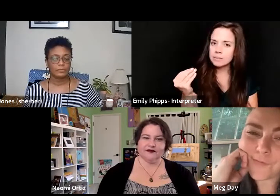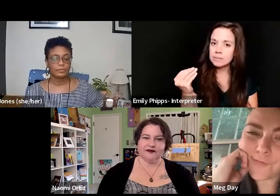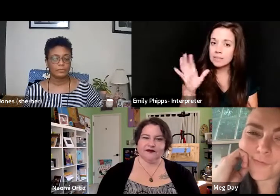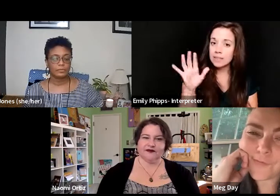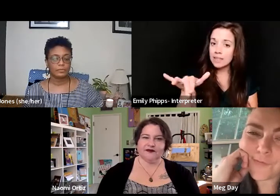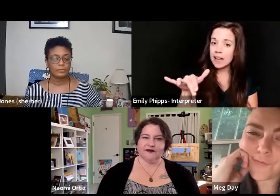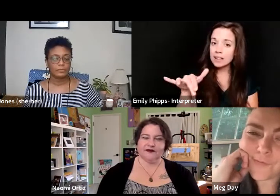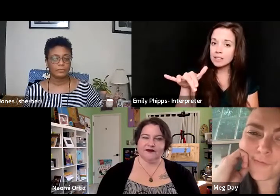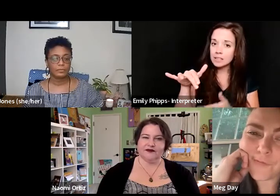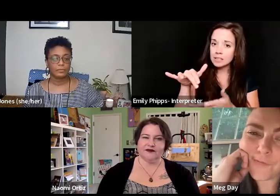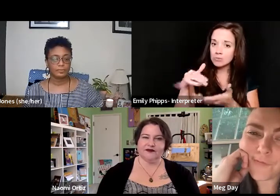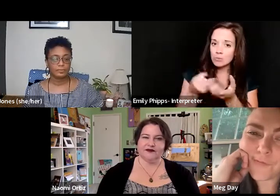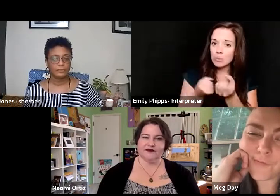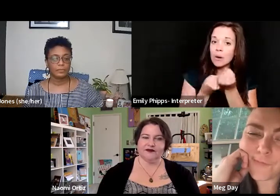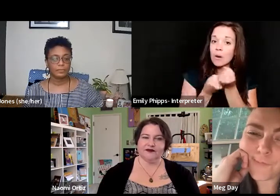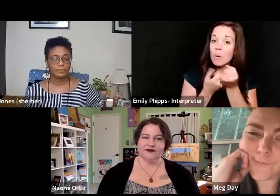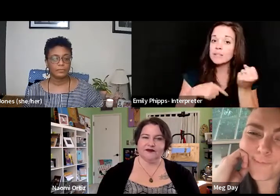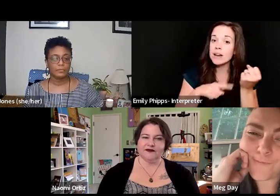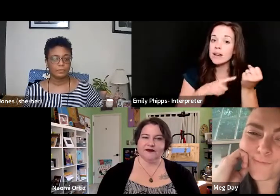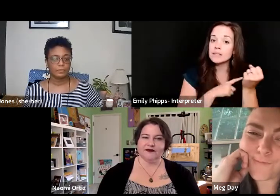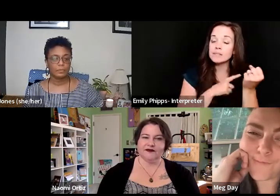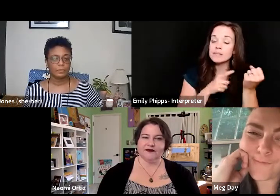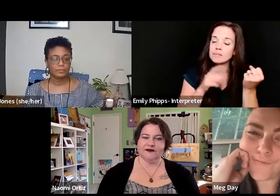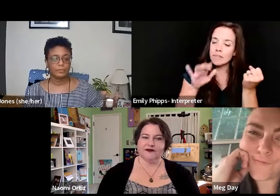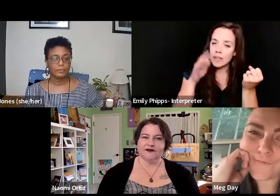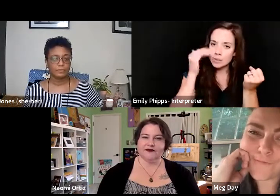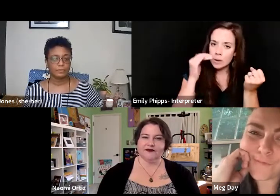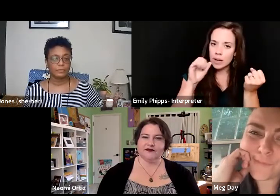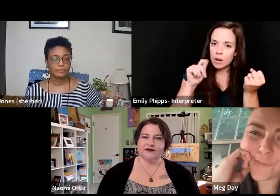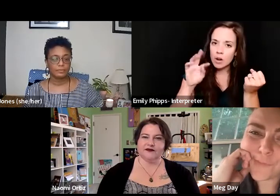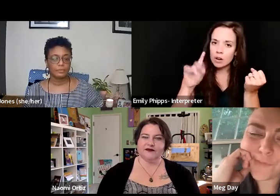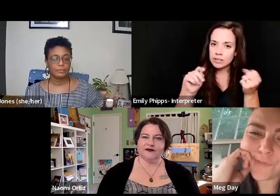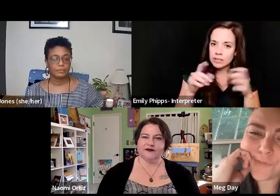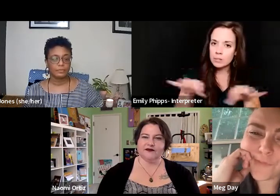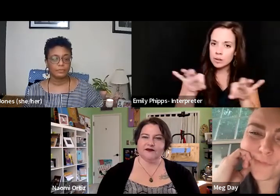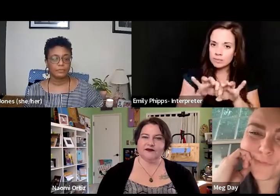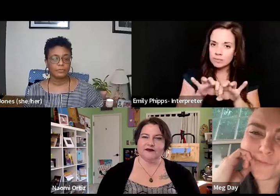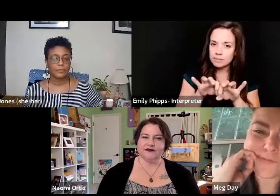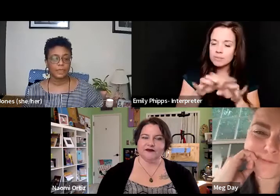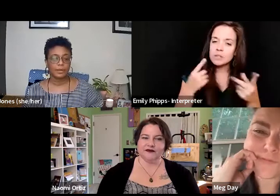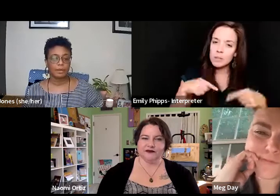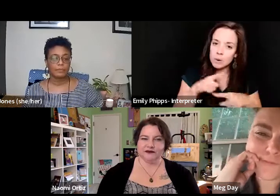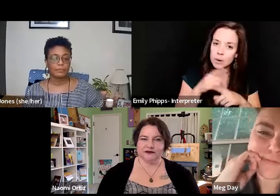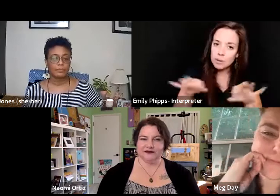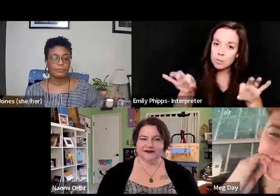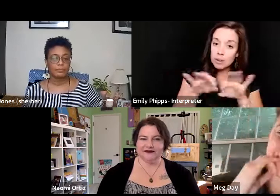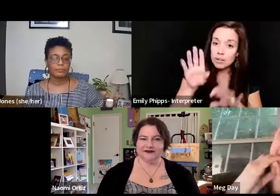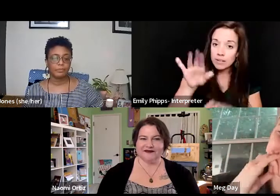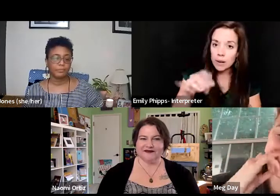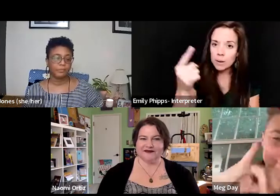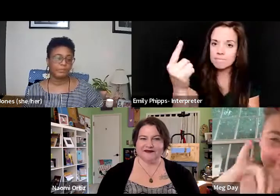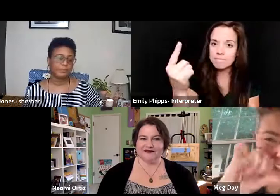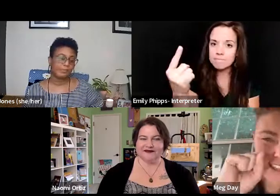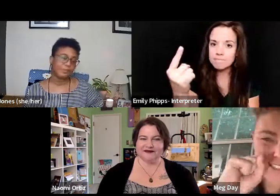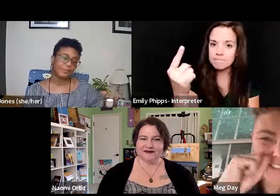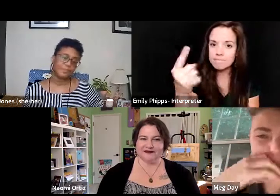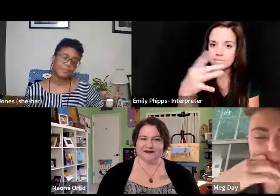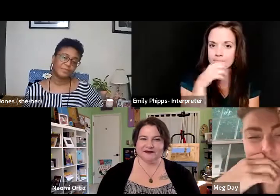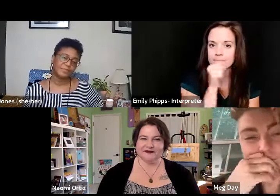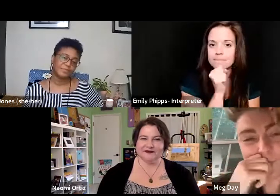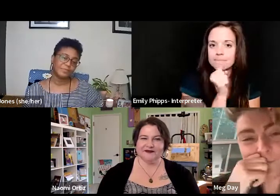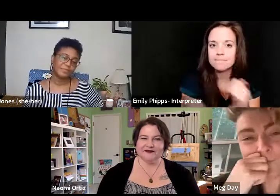us if anything does. So that's why art's important. That's why we're important. That one. Okay, I'll shut up now.